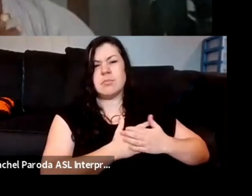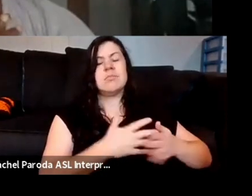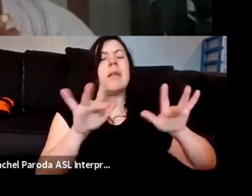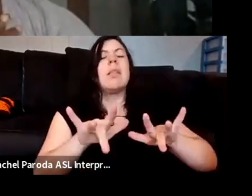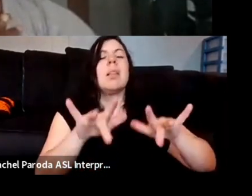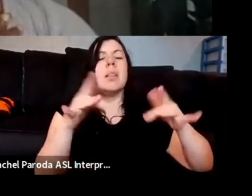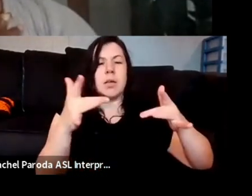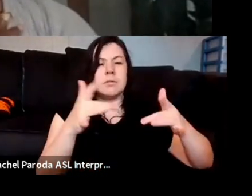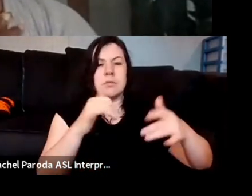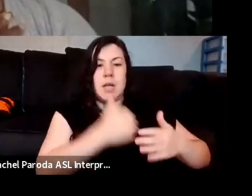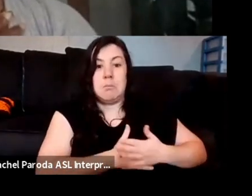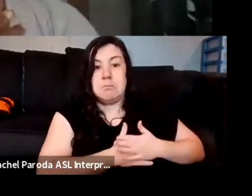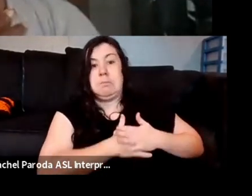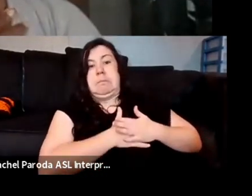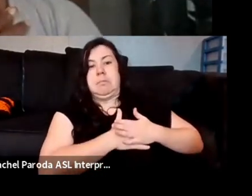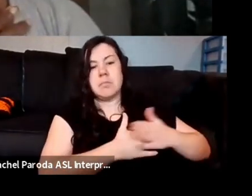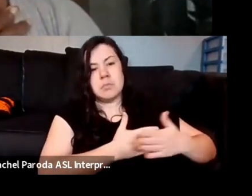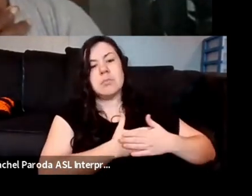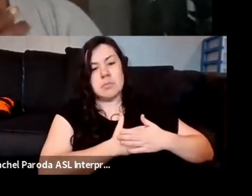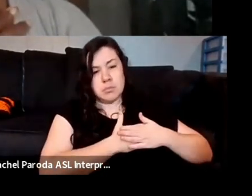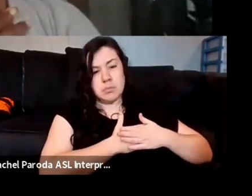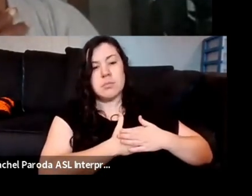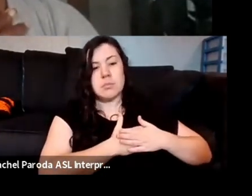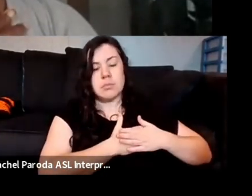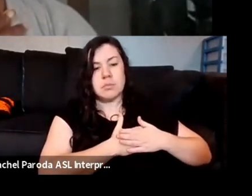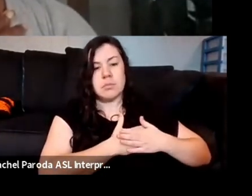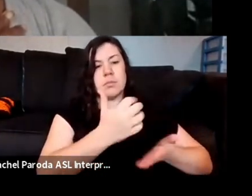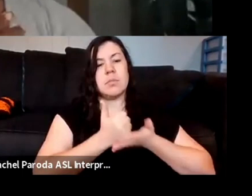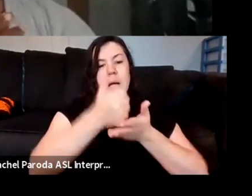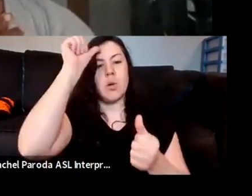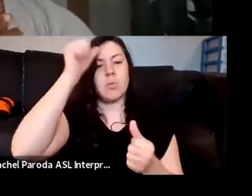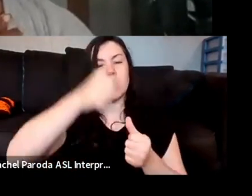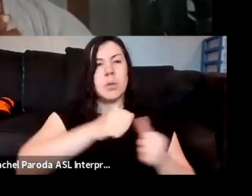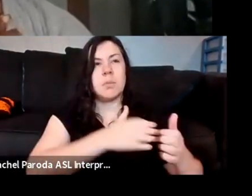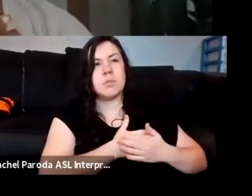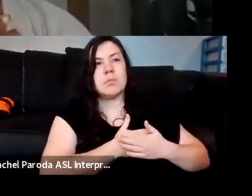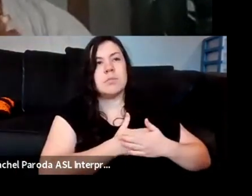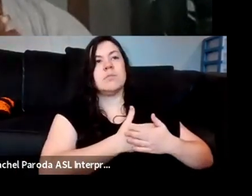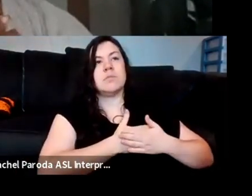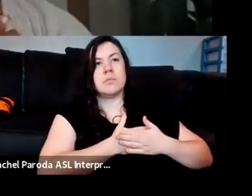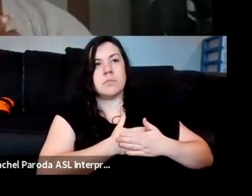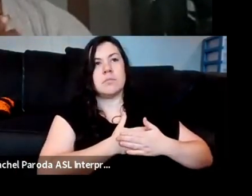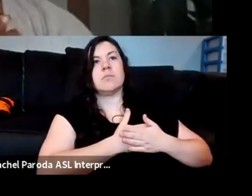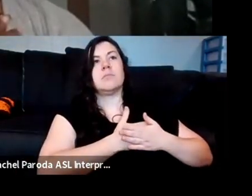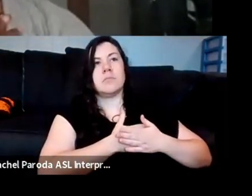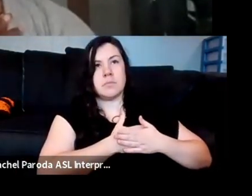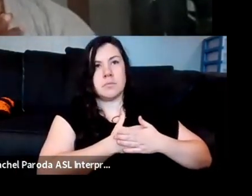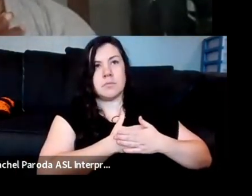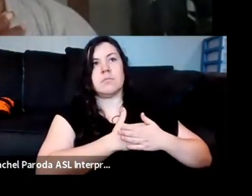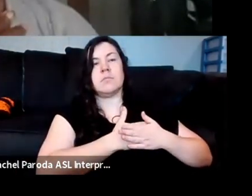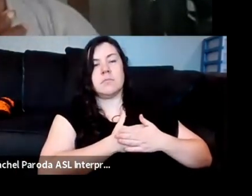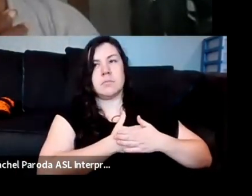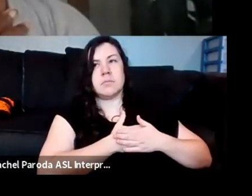heart, just a reminder here of that fundamental rhythm of your heartbeat beating into your own hands.